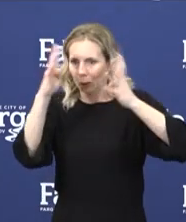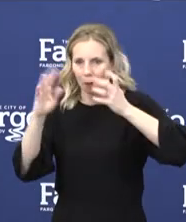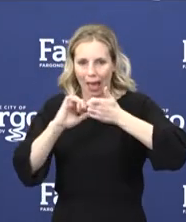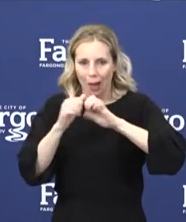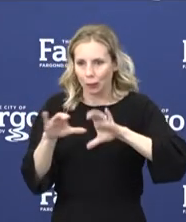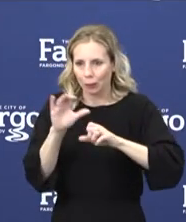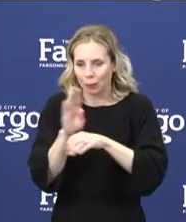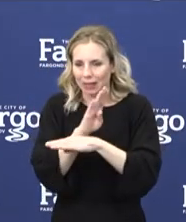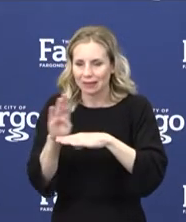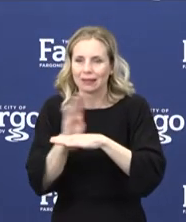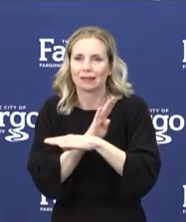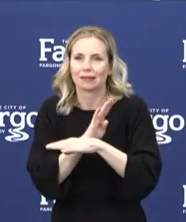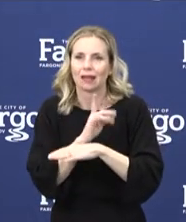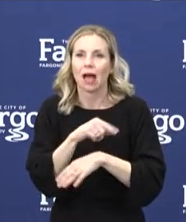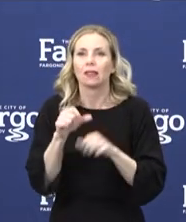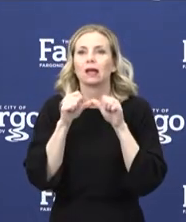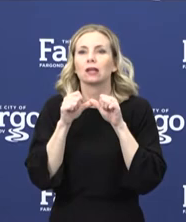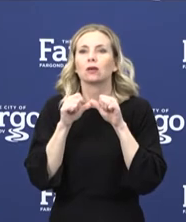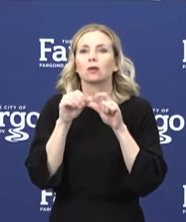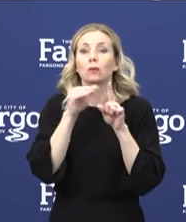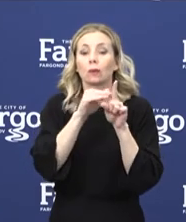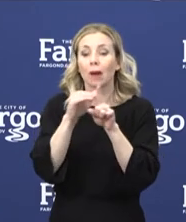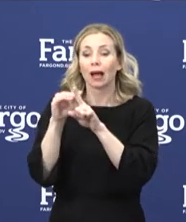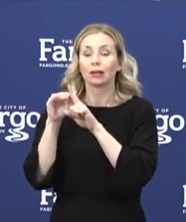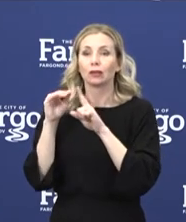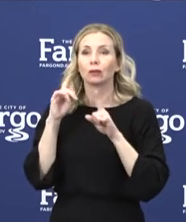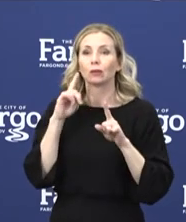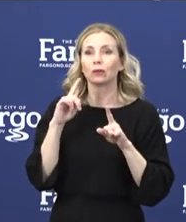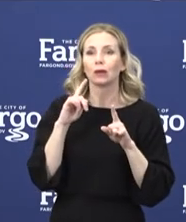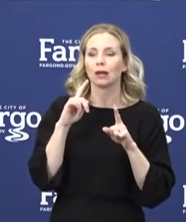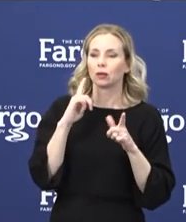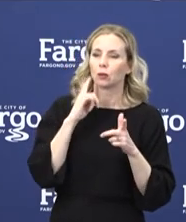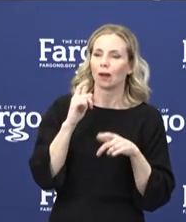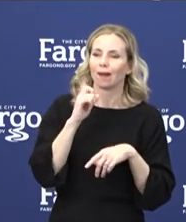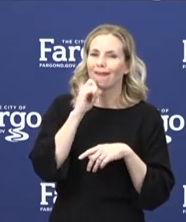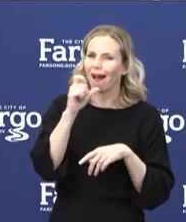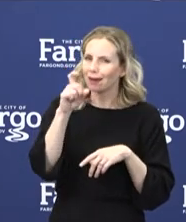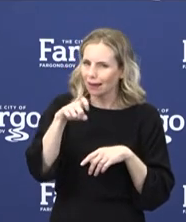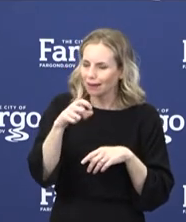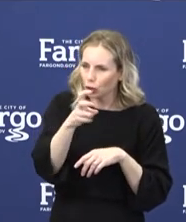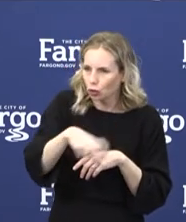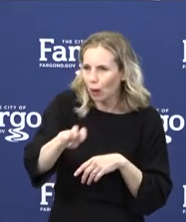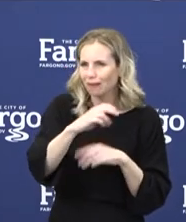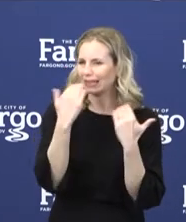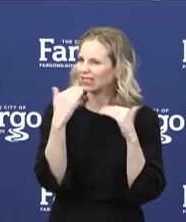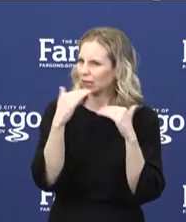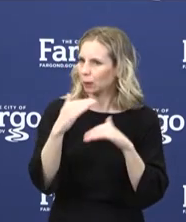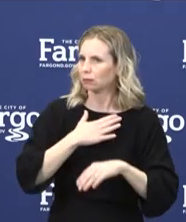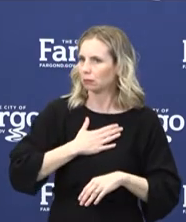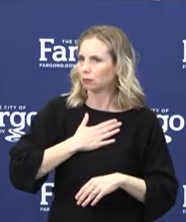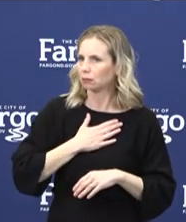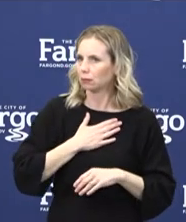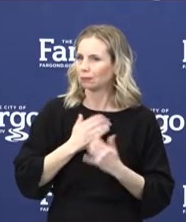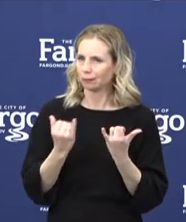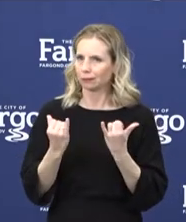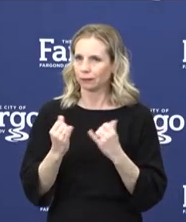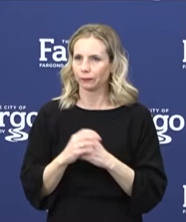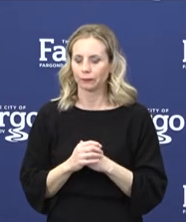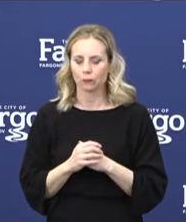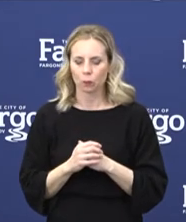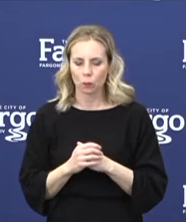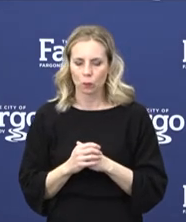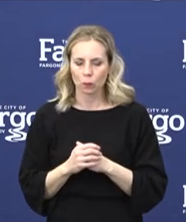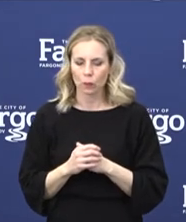then just to continue to remind people to limit unnecessary travel at this time. I think there's a